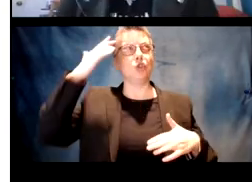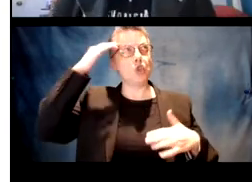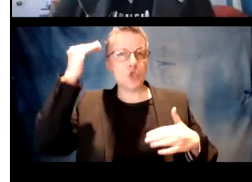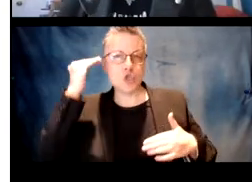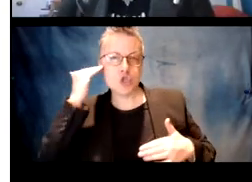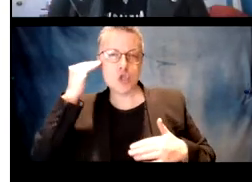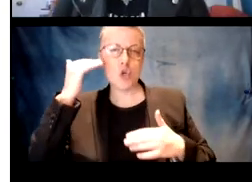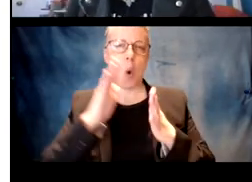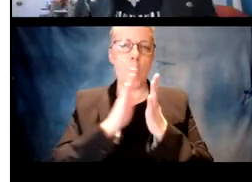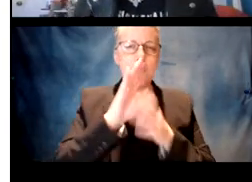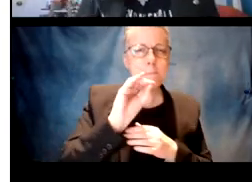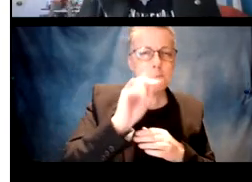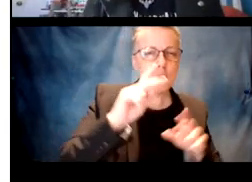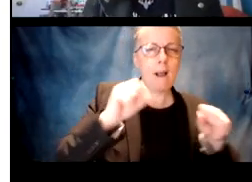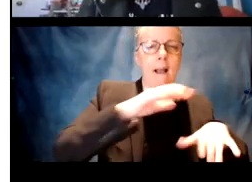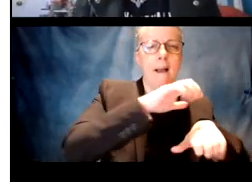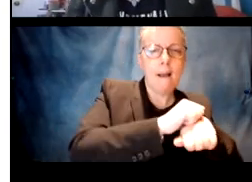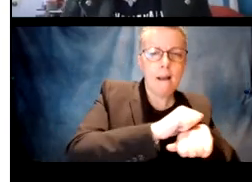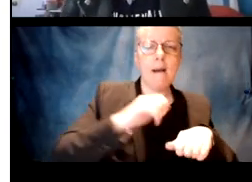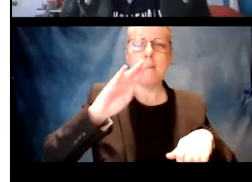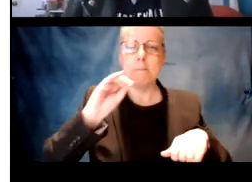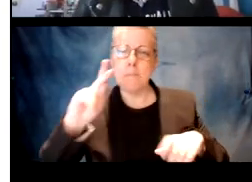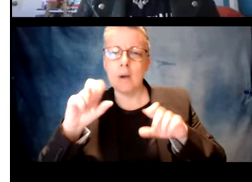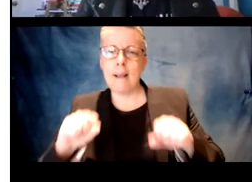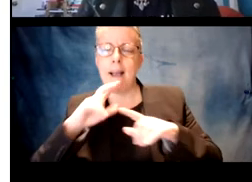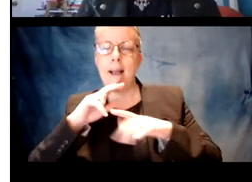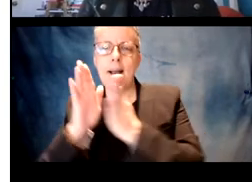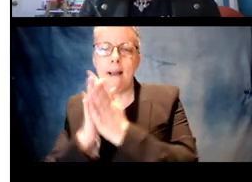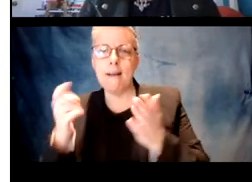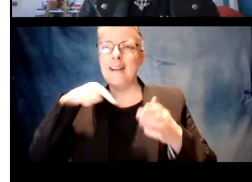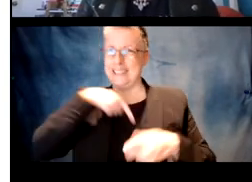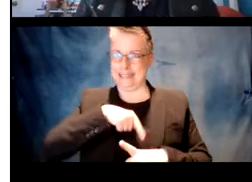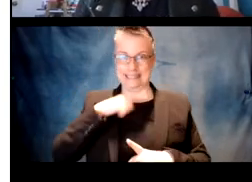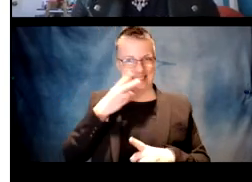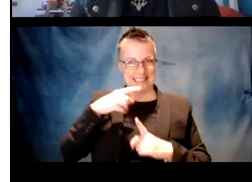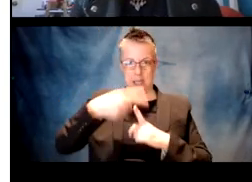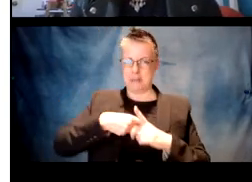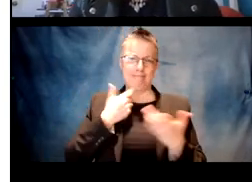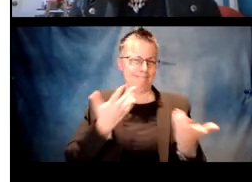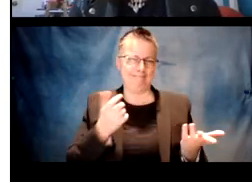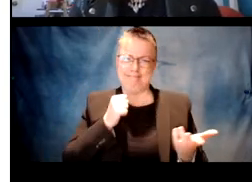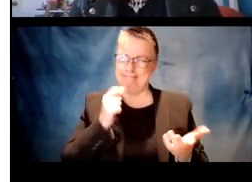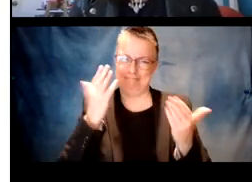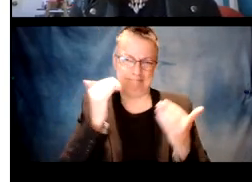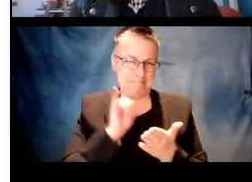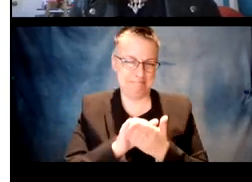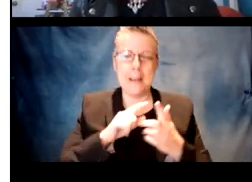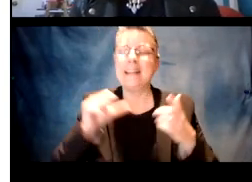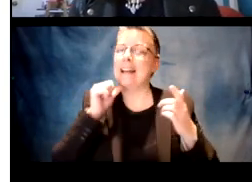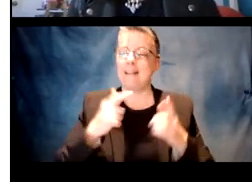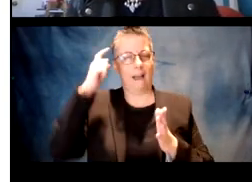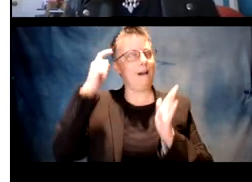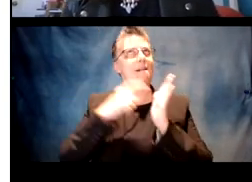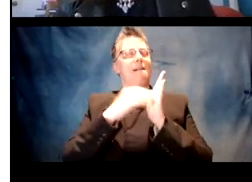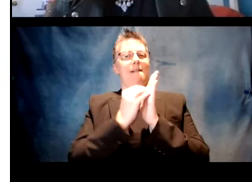months are hearing these verbs or that many instances of these, these forms. And that it's